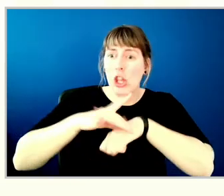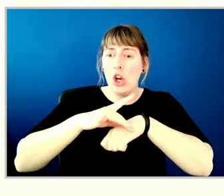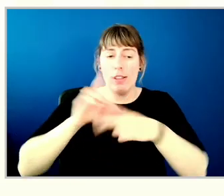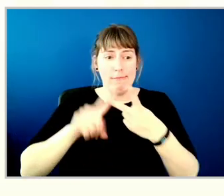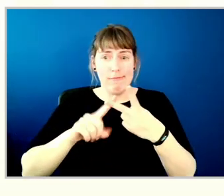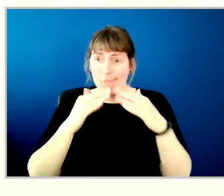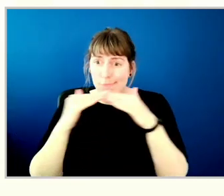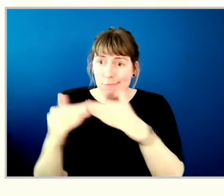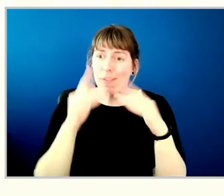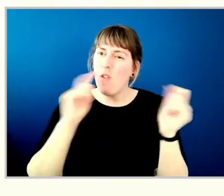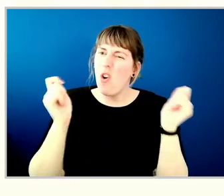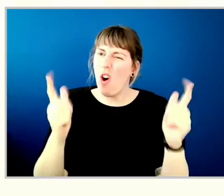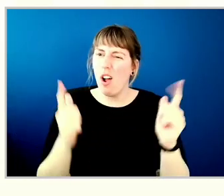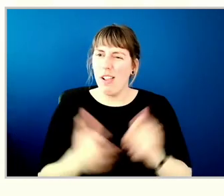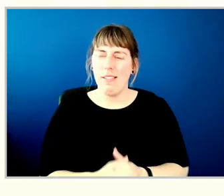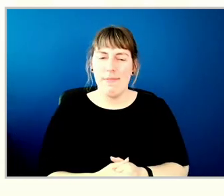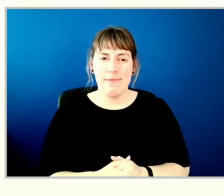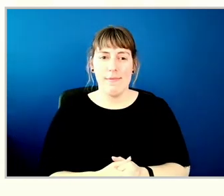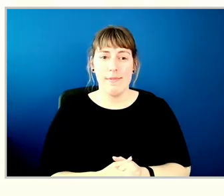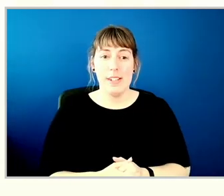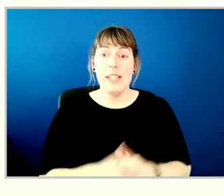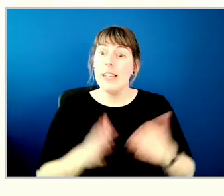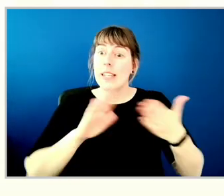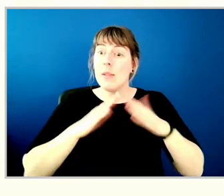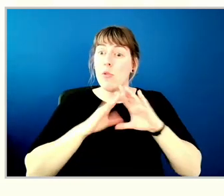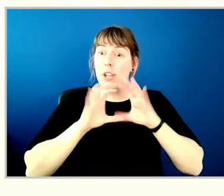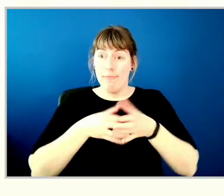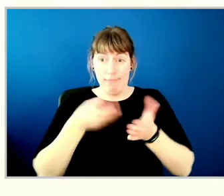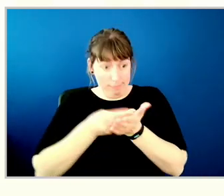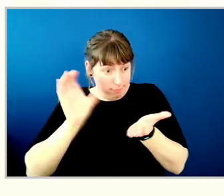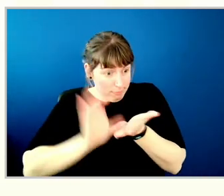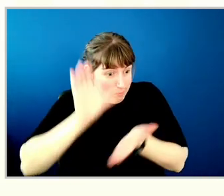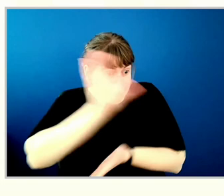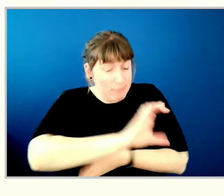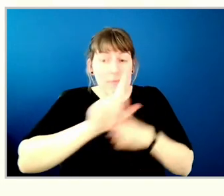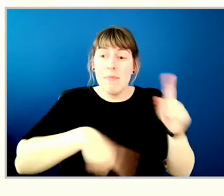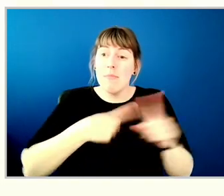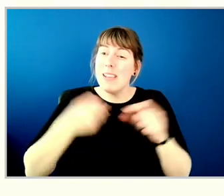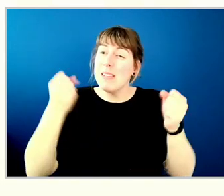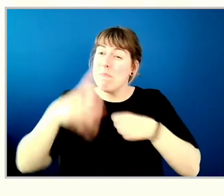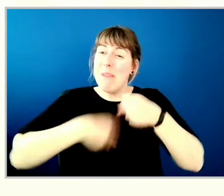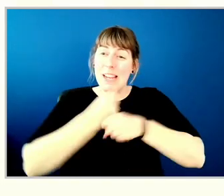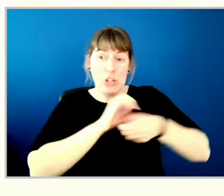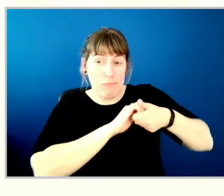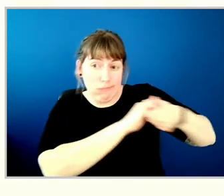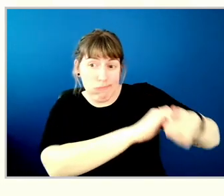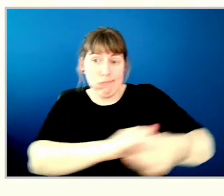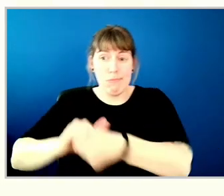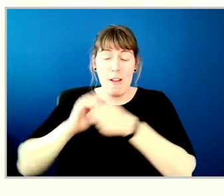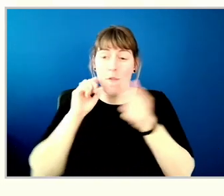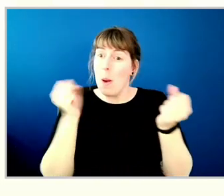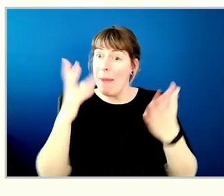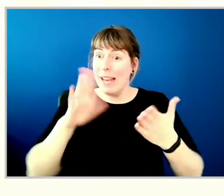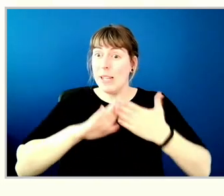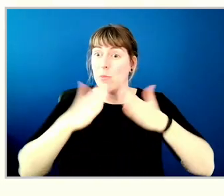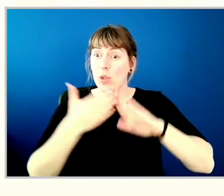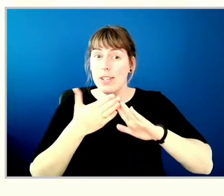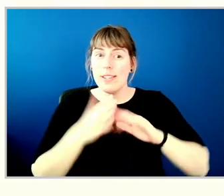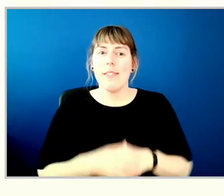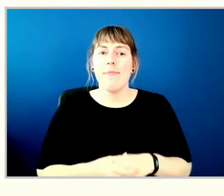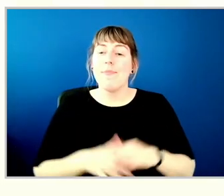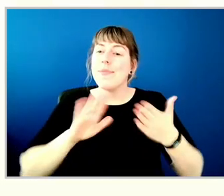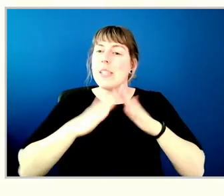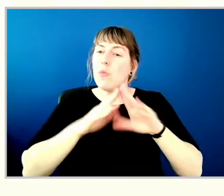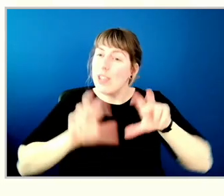for all. From community branch grants to large-scale multi-year partnerships serving multiple communities, our community investment